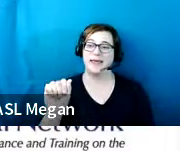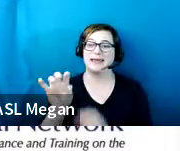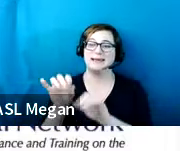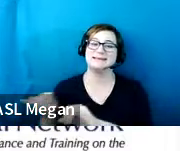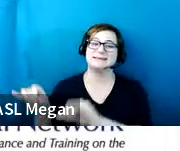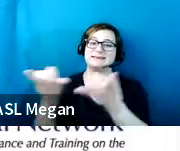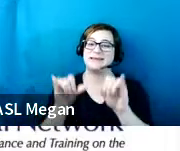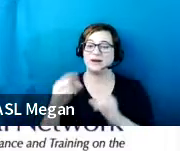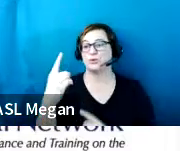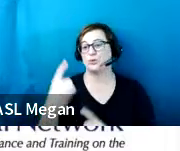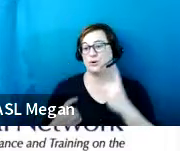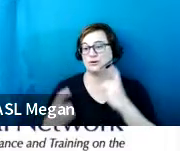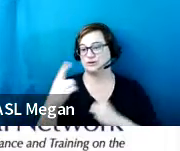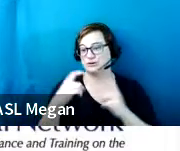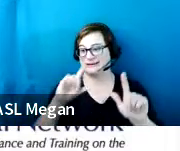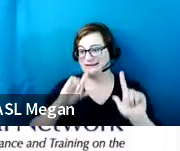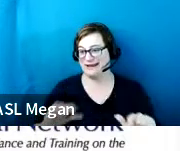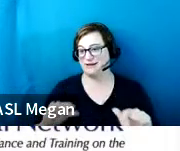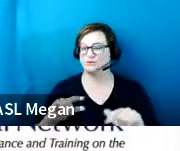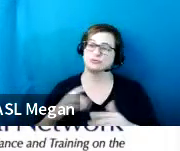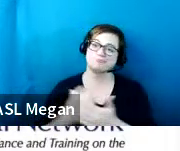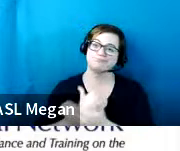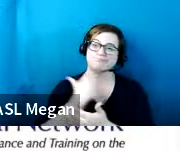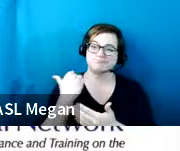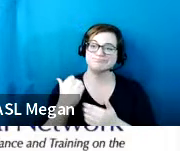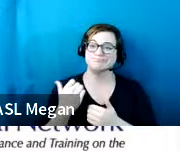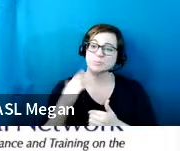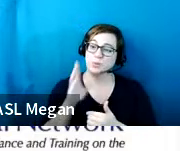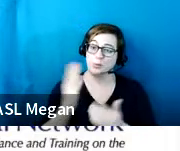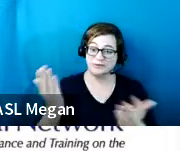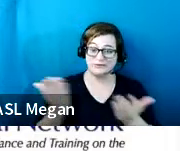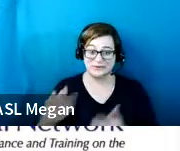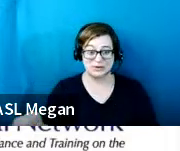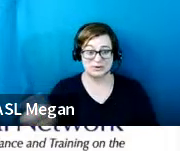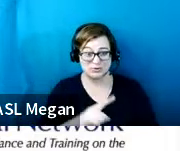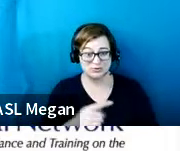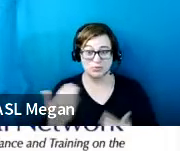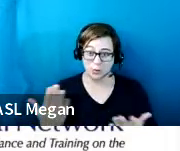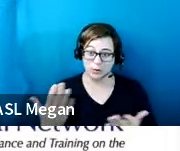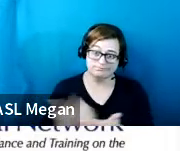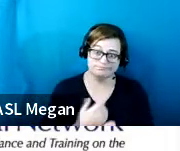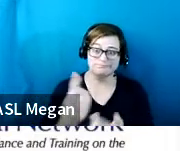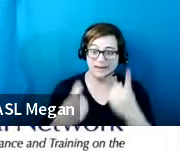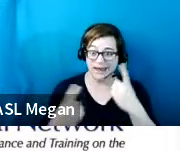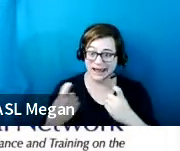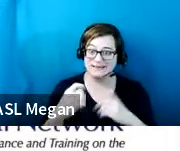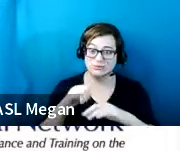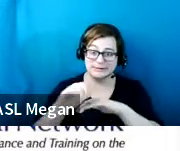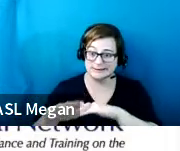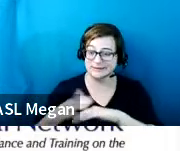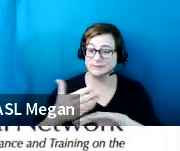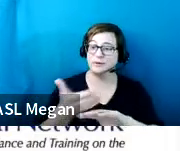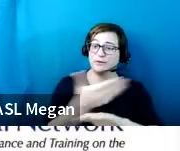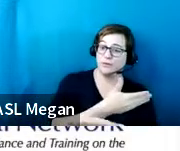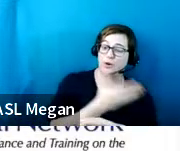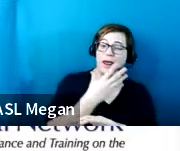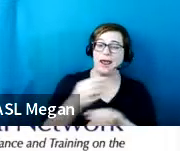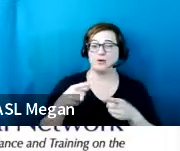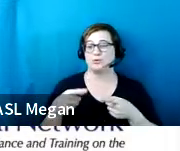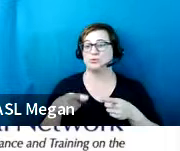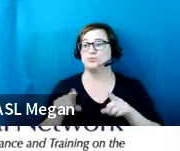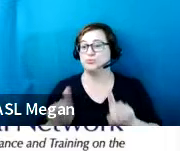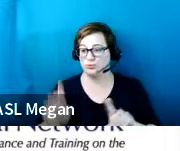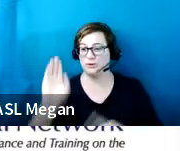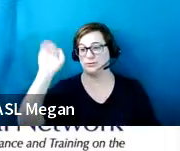Q&A session. So we're going to invite you to ask some questions beforehand and during